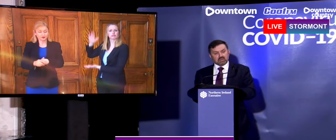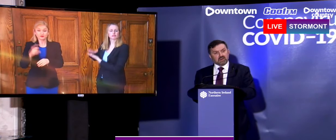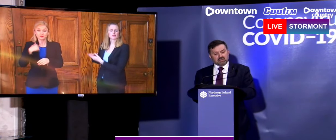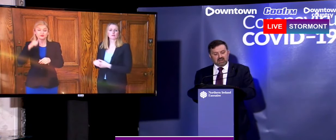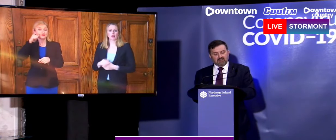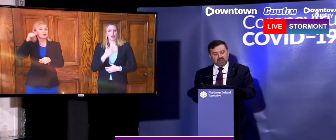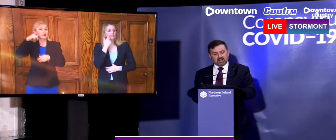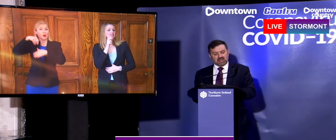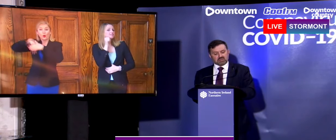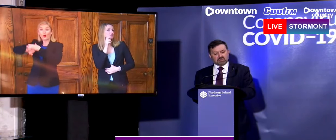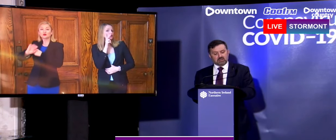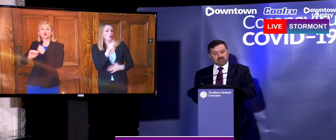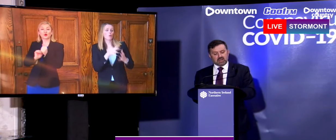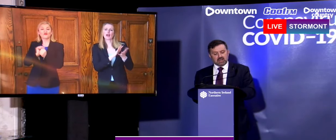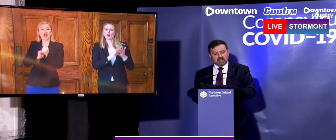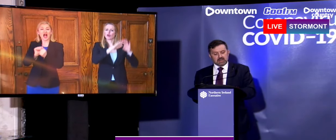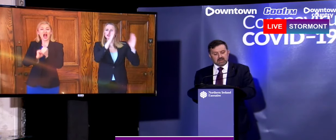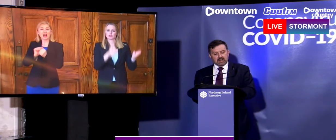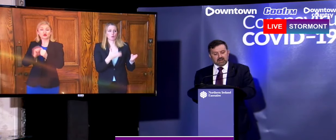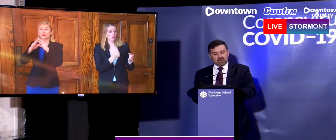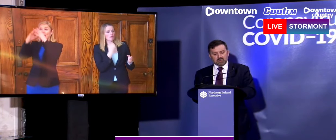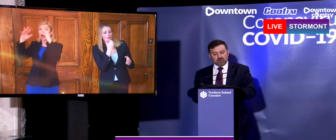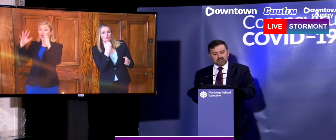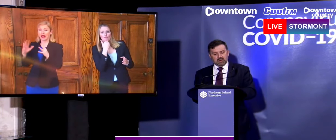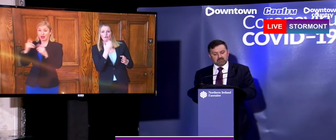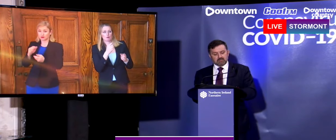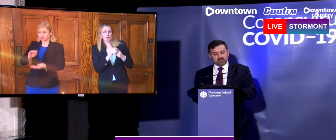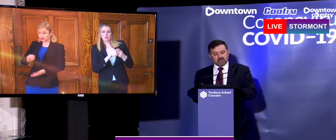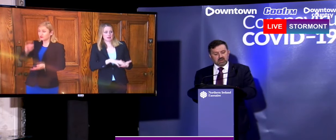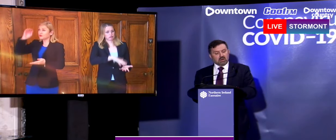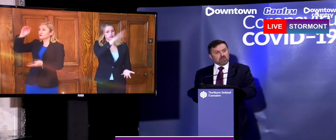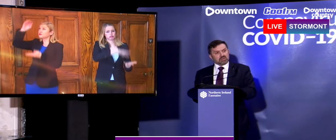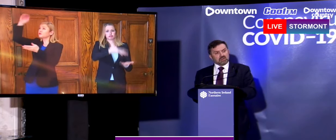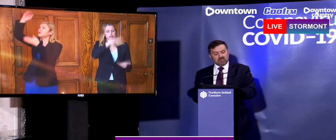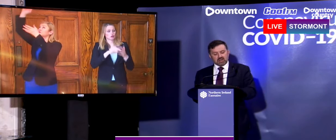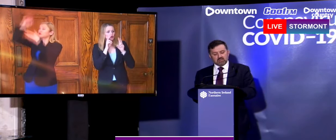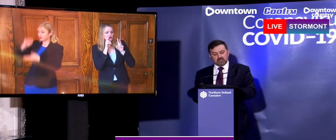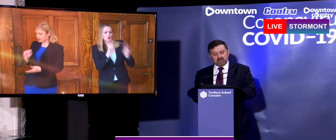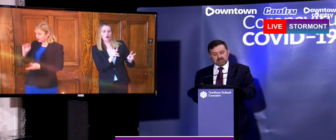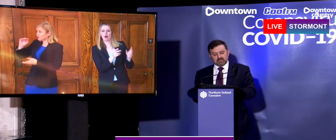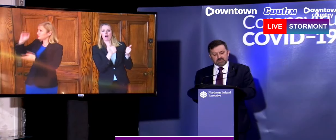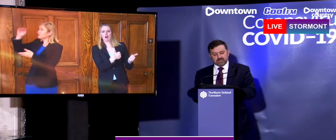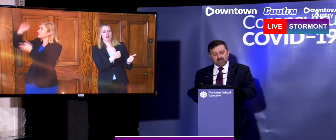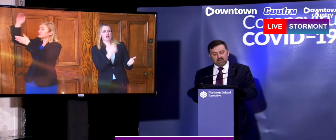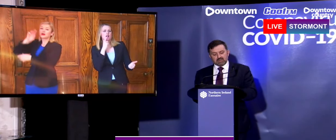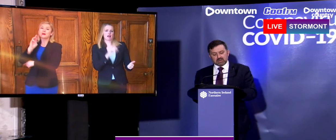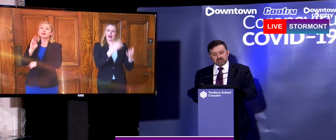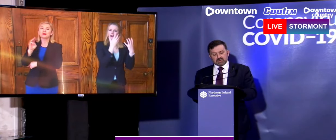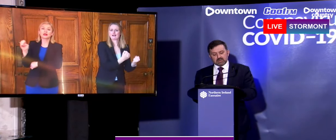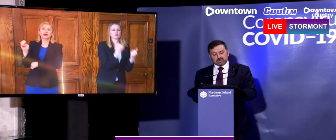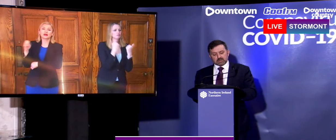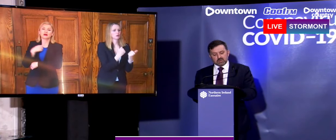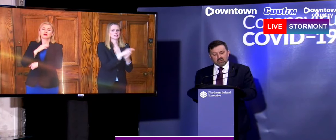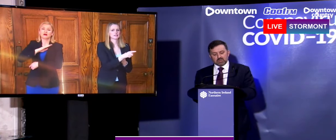the first of the five and a half million items of PPE and there'll be more to follow. We must never become complacent however